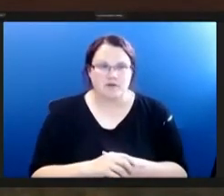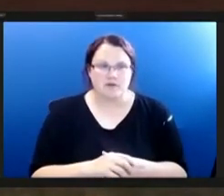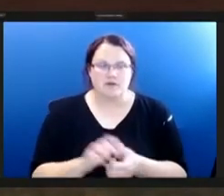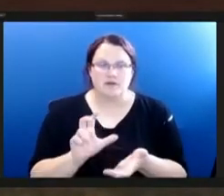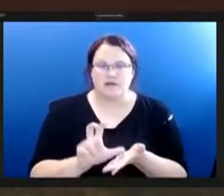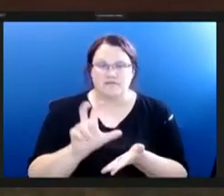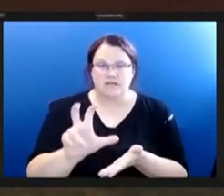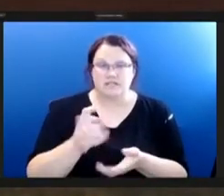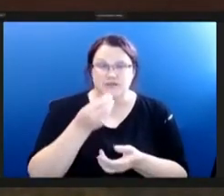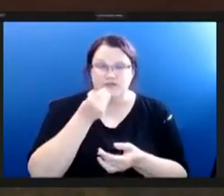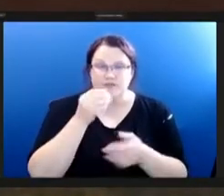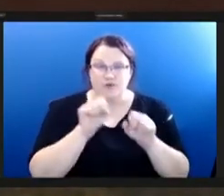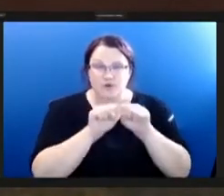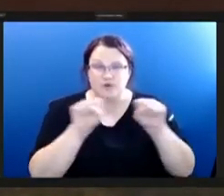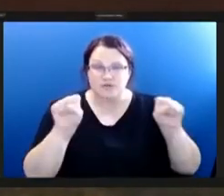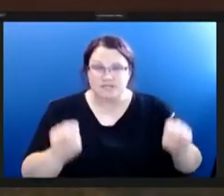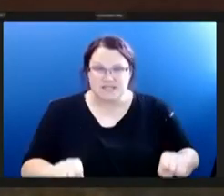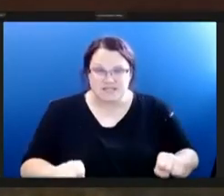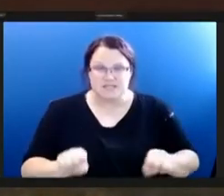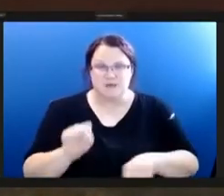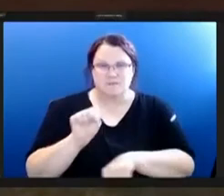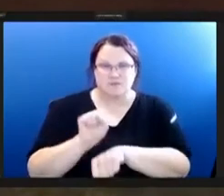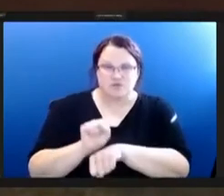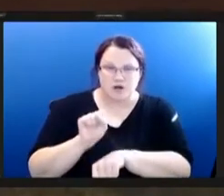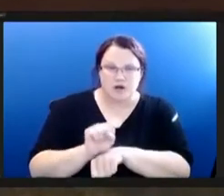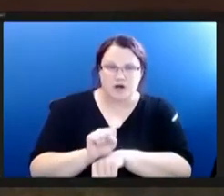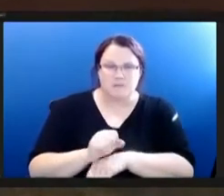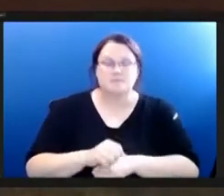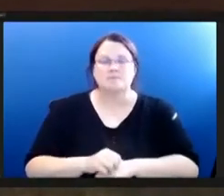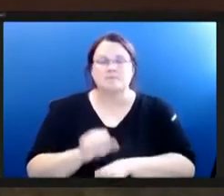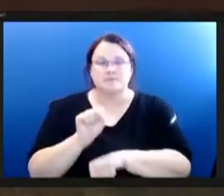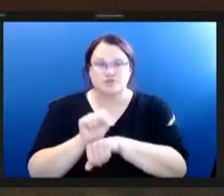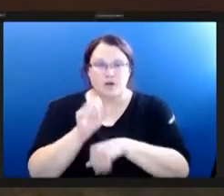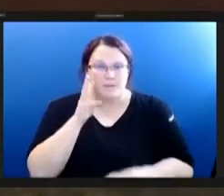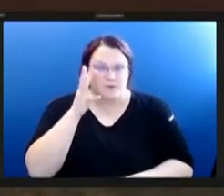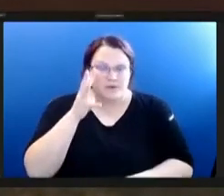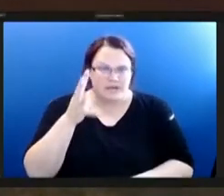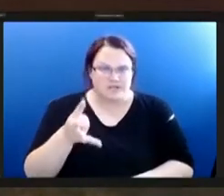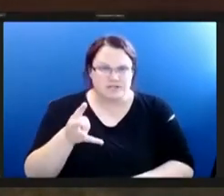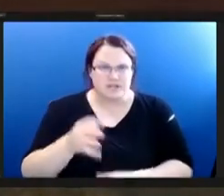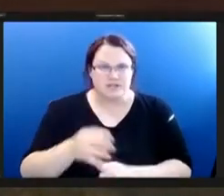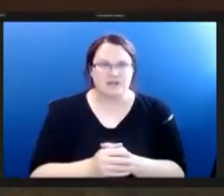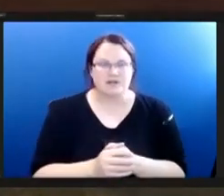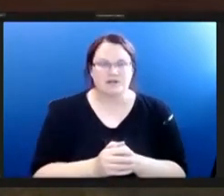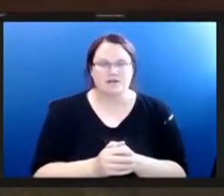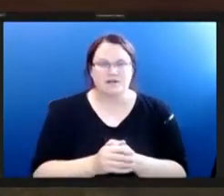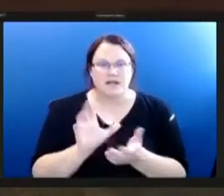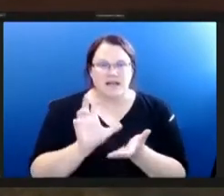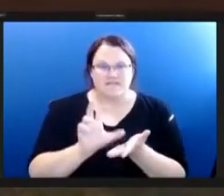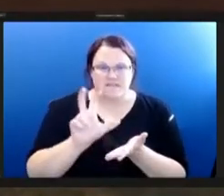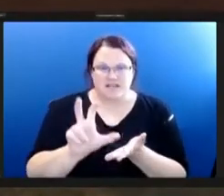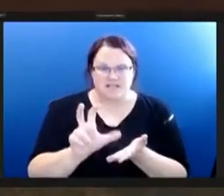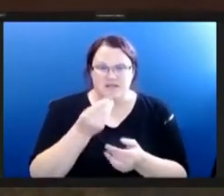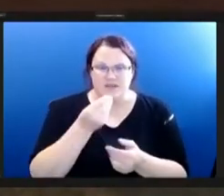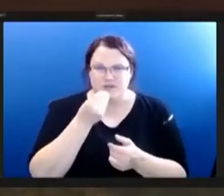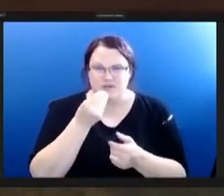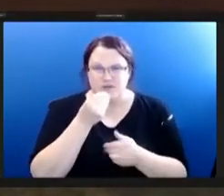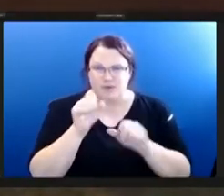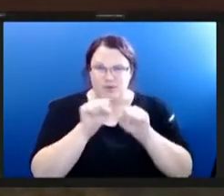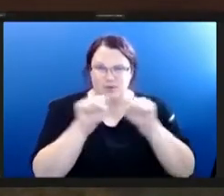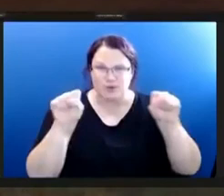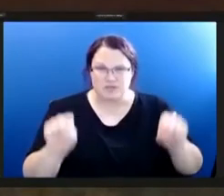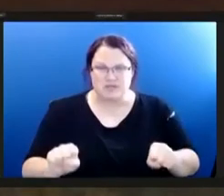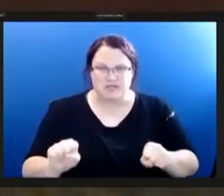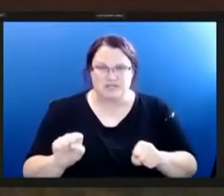food system is investing in jobs and job creation that investing in food and the food system is investing in